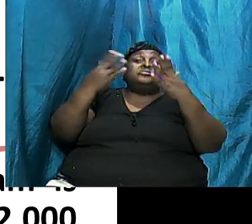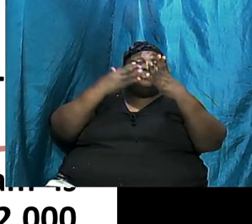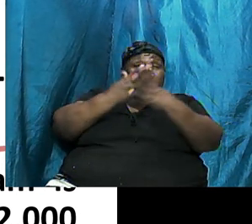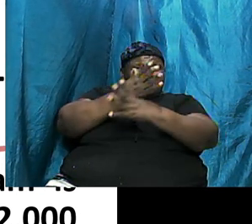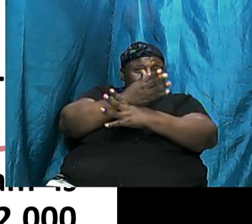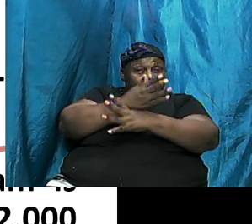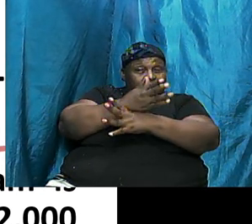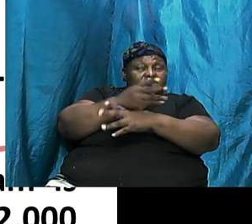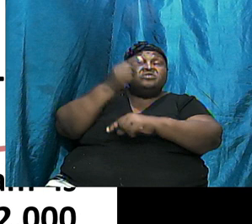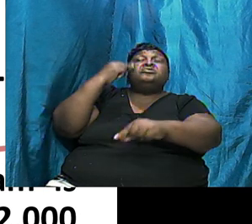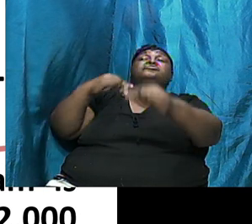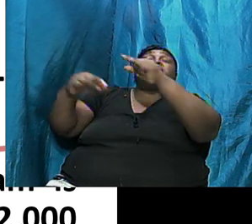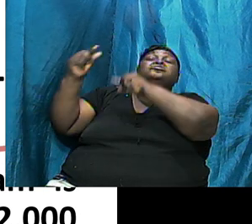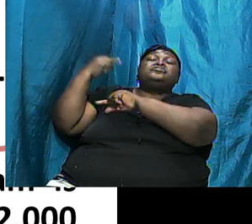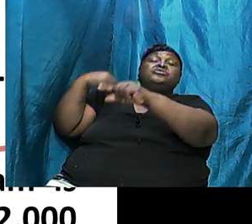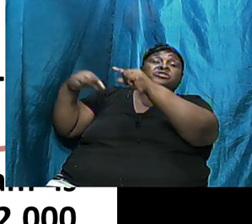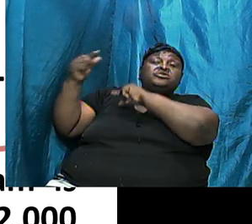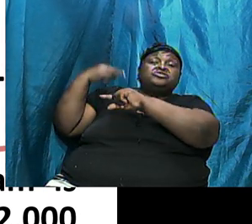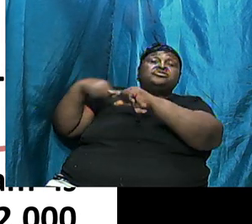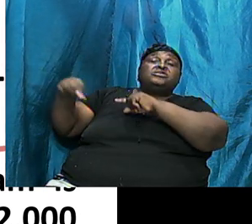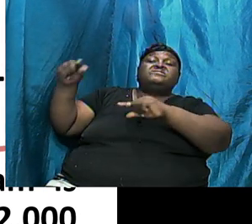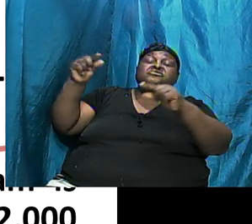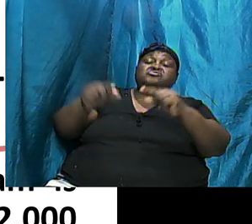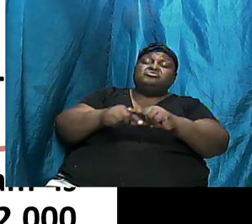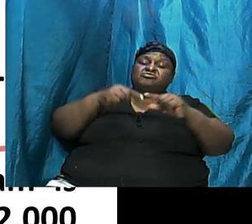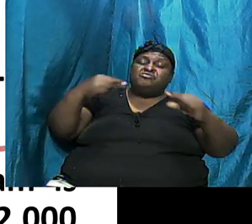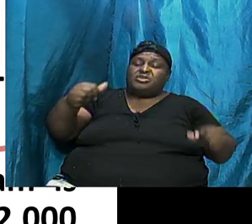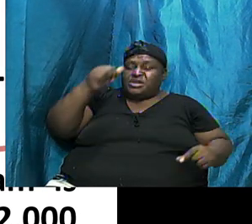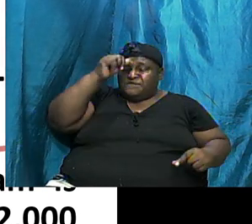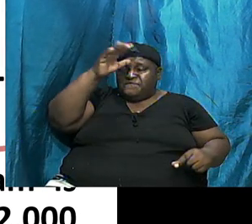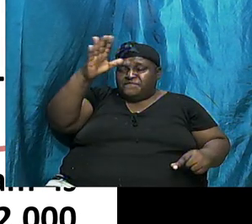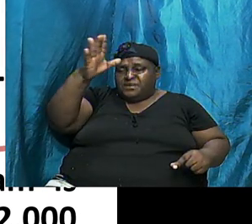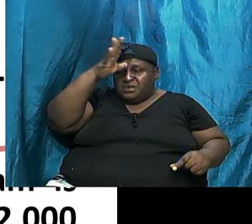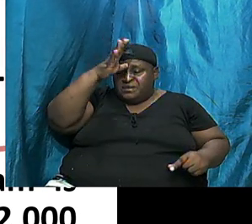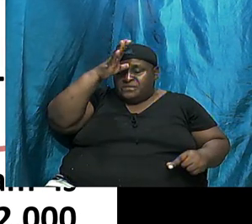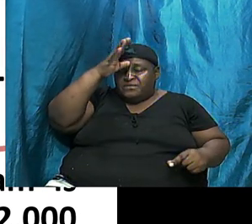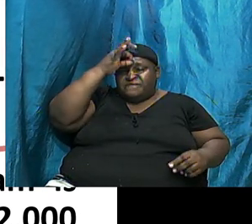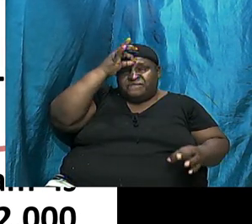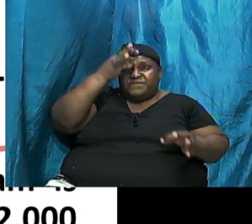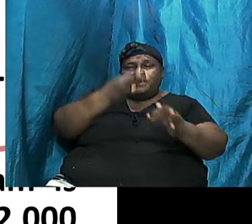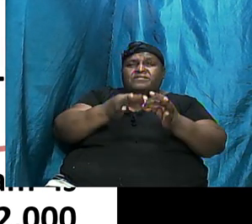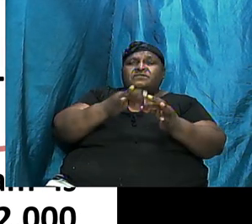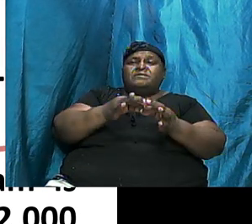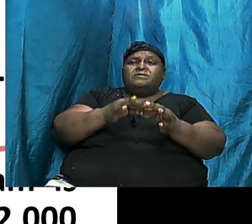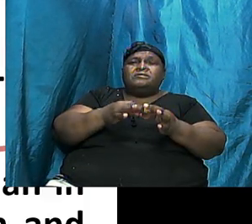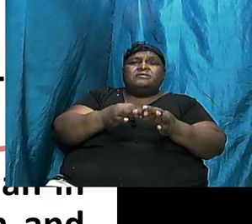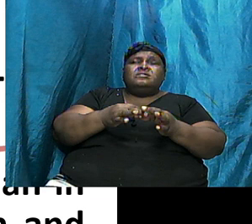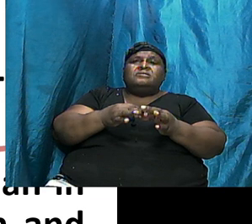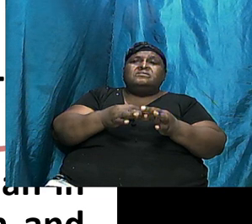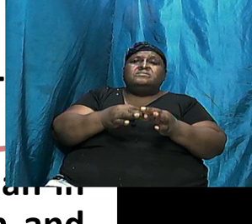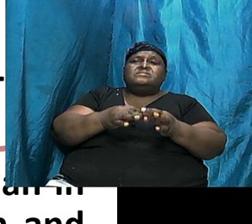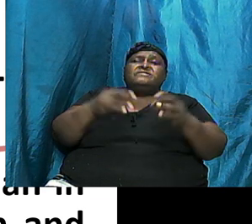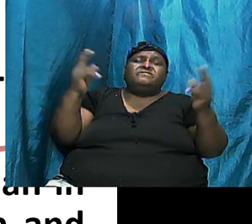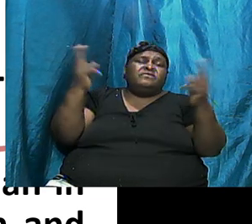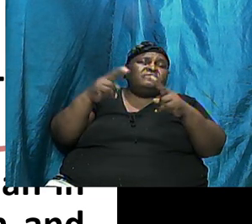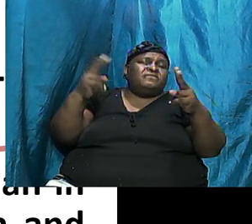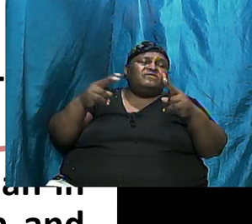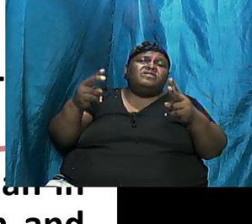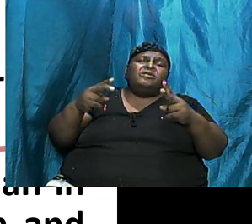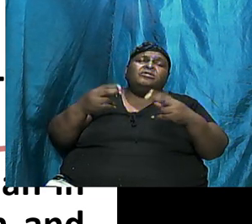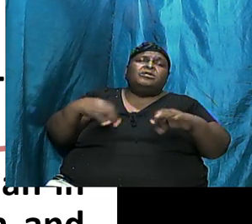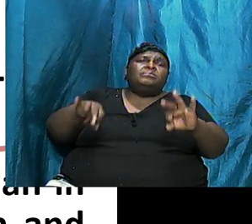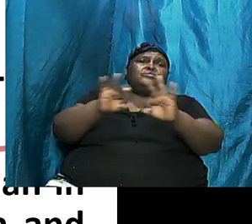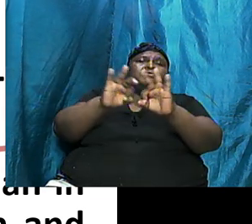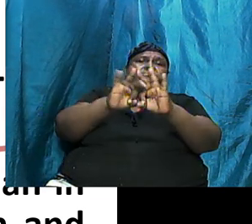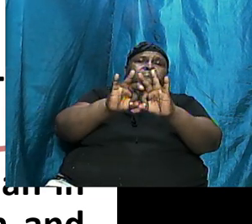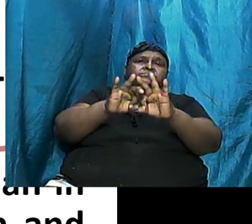The Loins Of This Great Father Of Faith So It Is Very Very Important That We